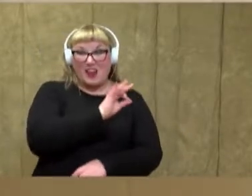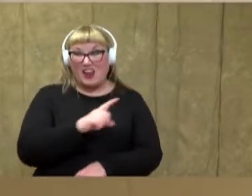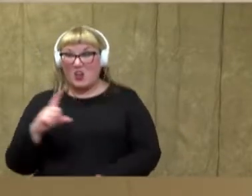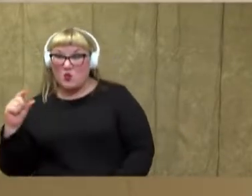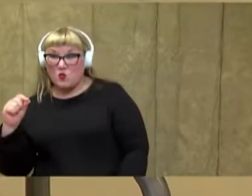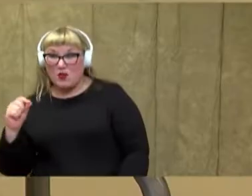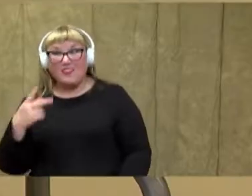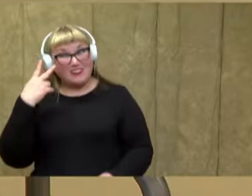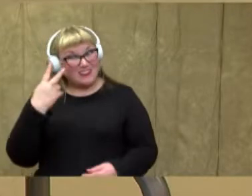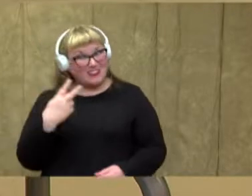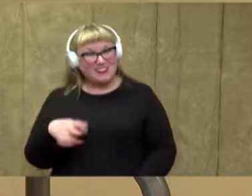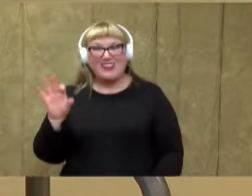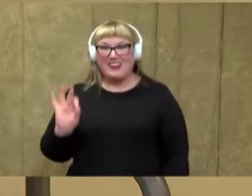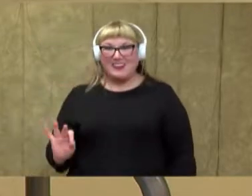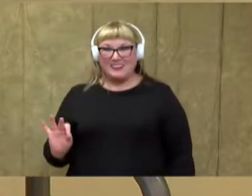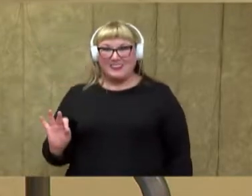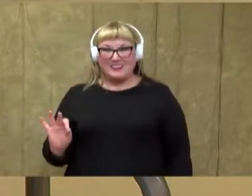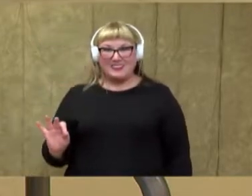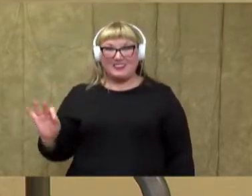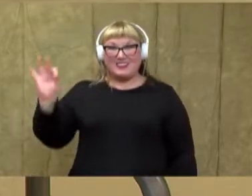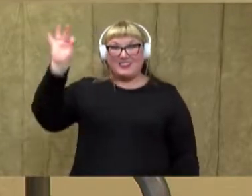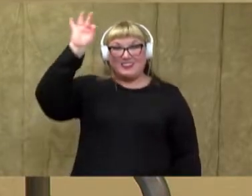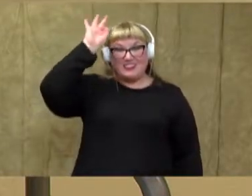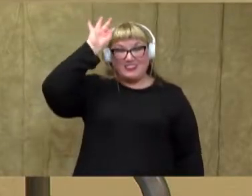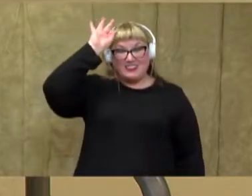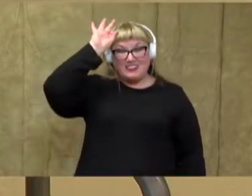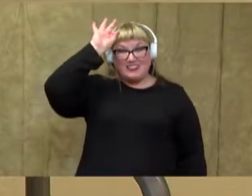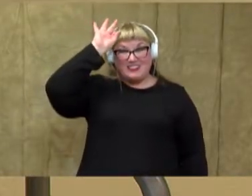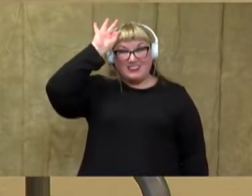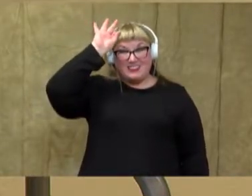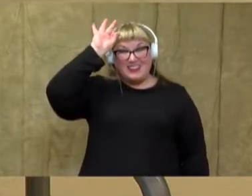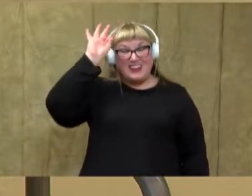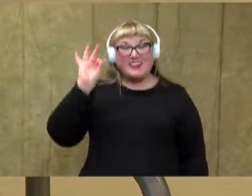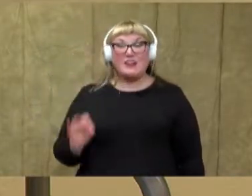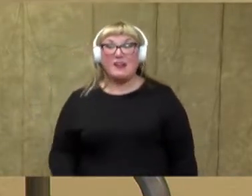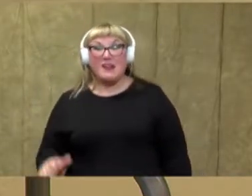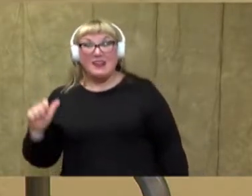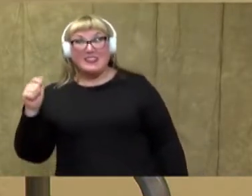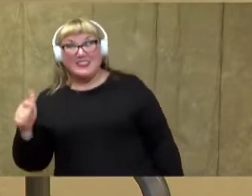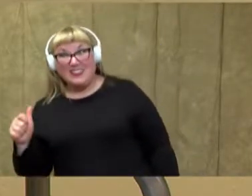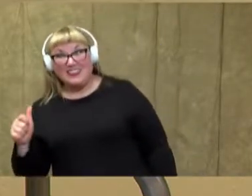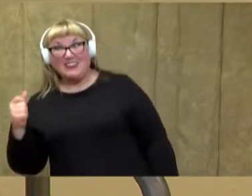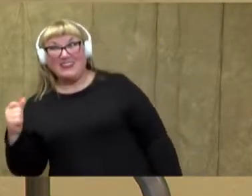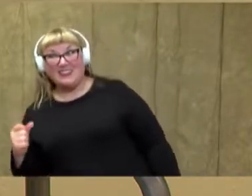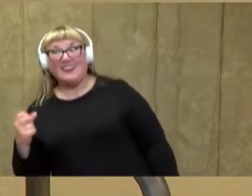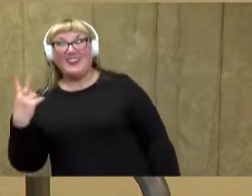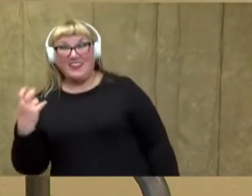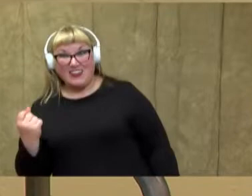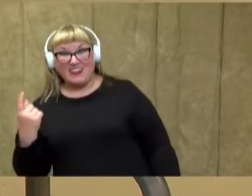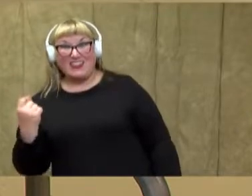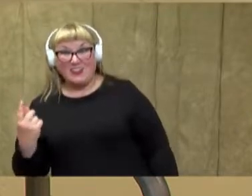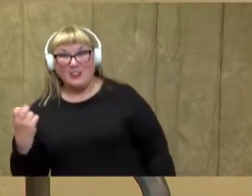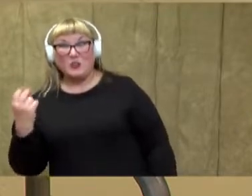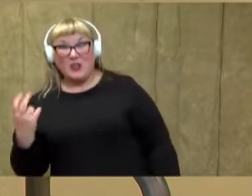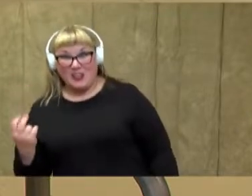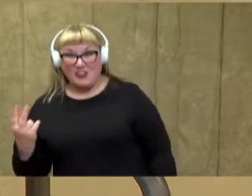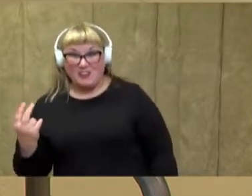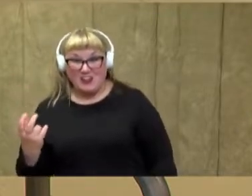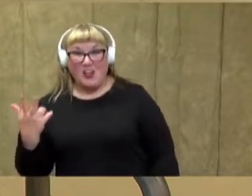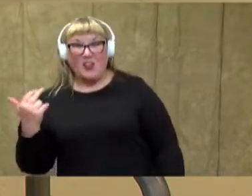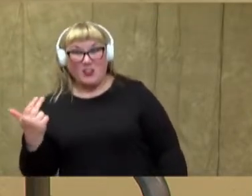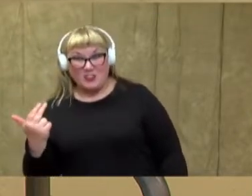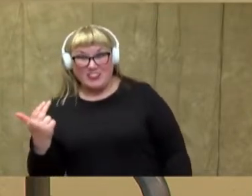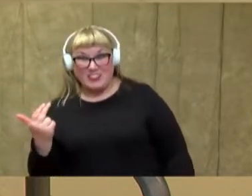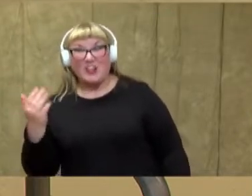Let's see. All right pick up nine. Put it in your head. Nine, 10, 11, 12,